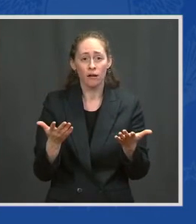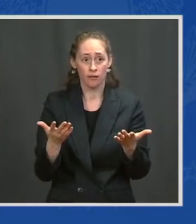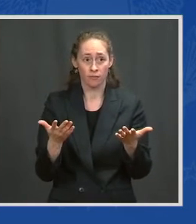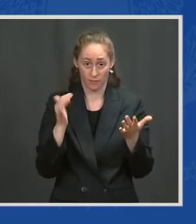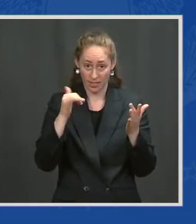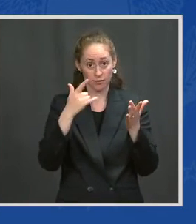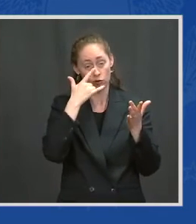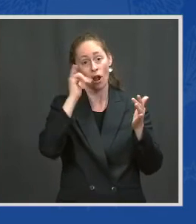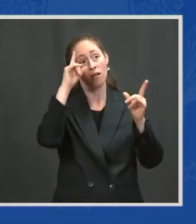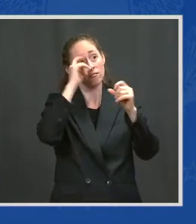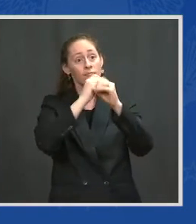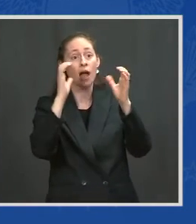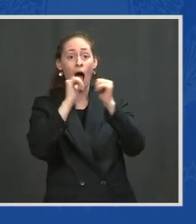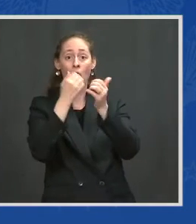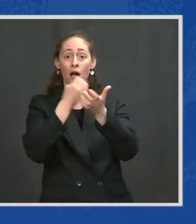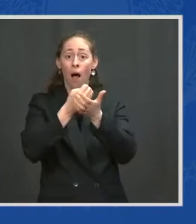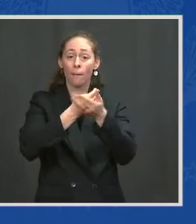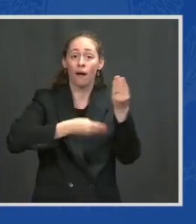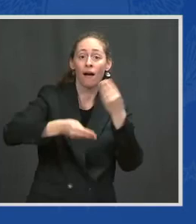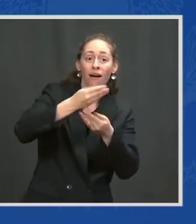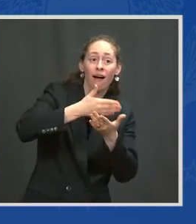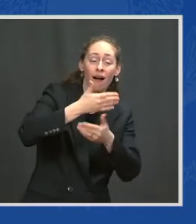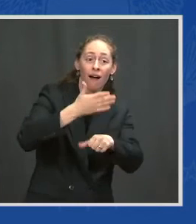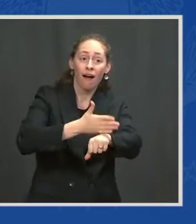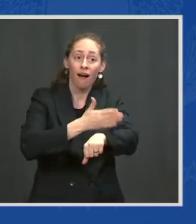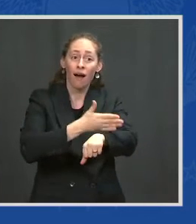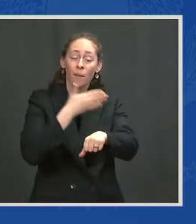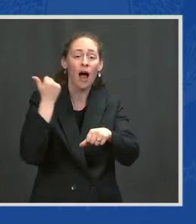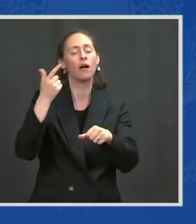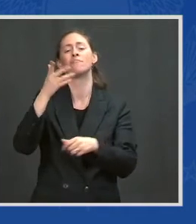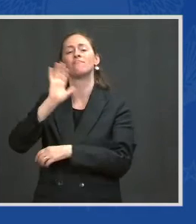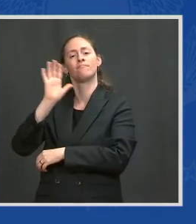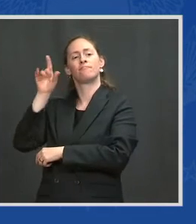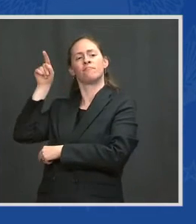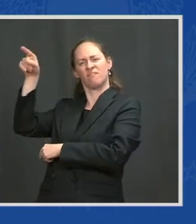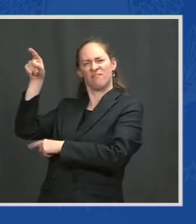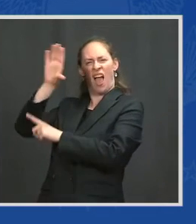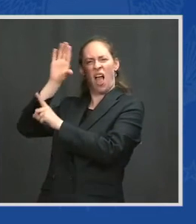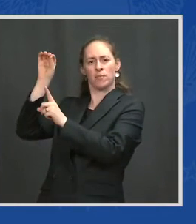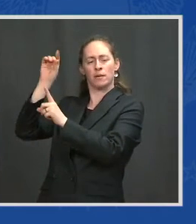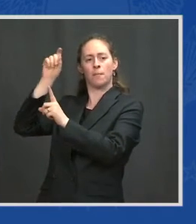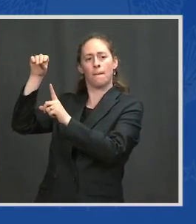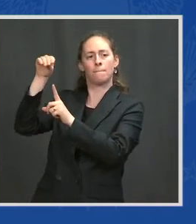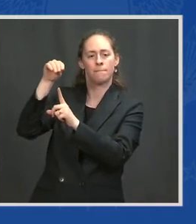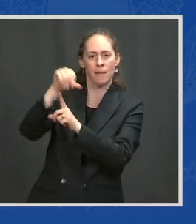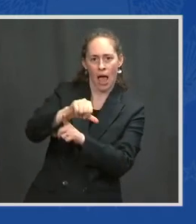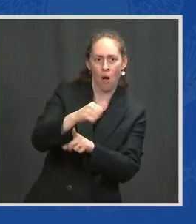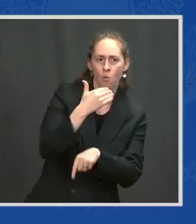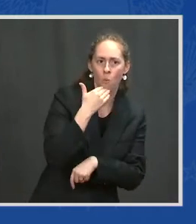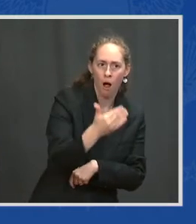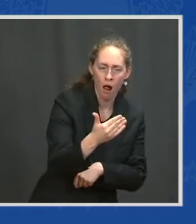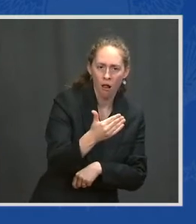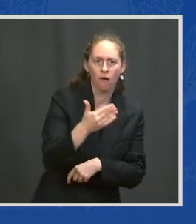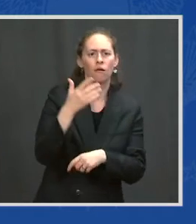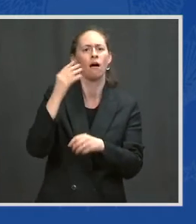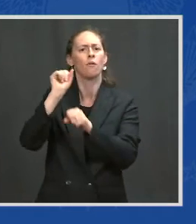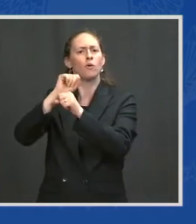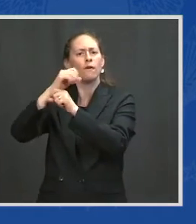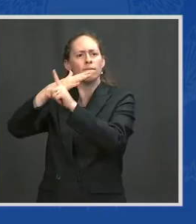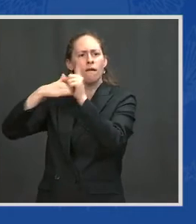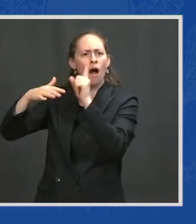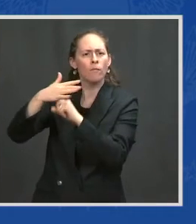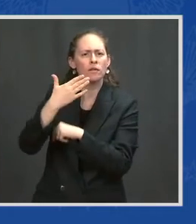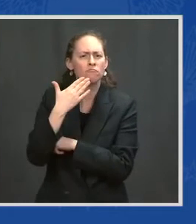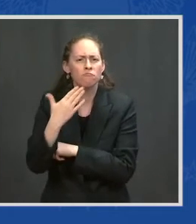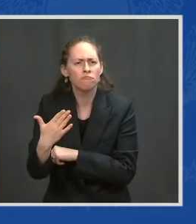will provide fair wages and safe work environments. And if they do, they'll find plenty of workers. And we're all going to